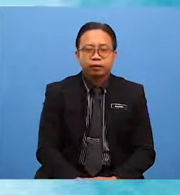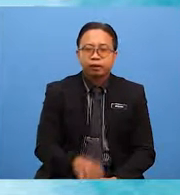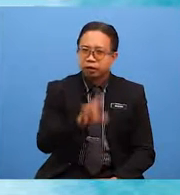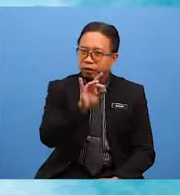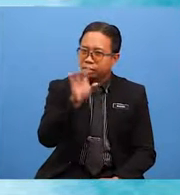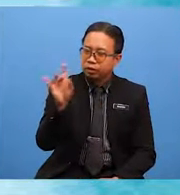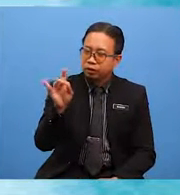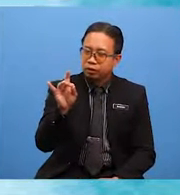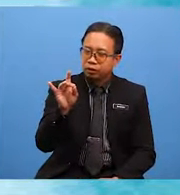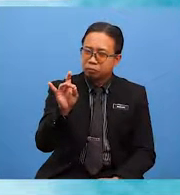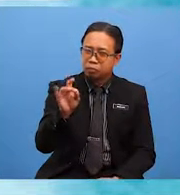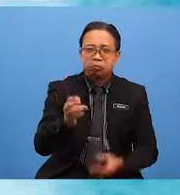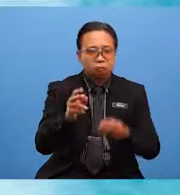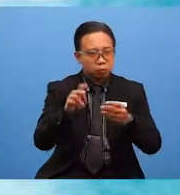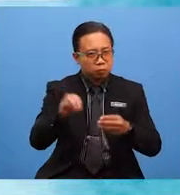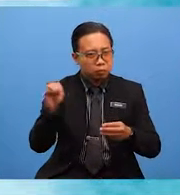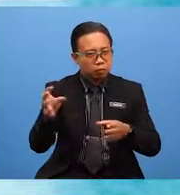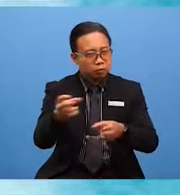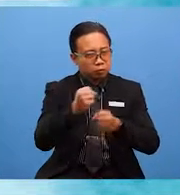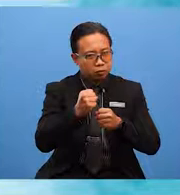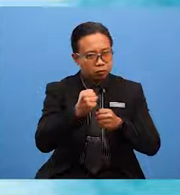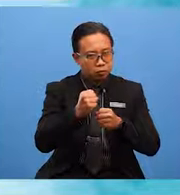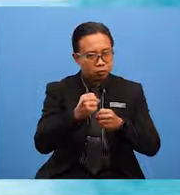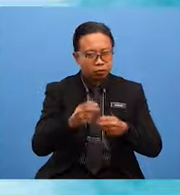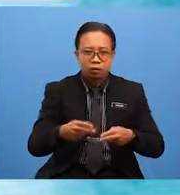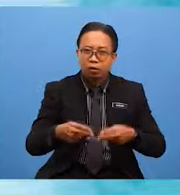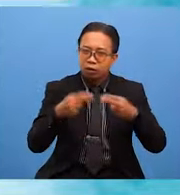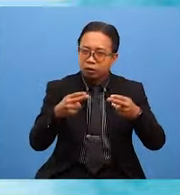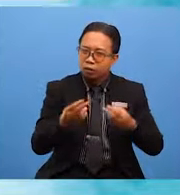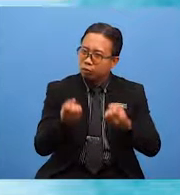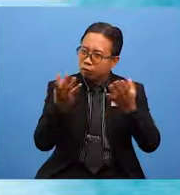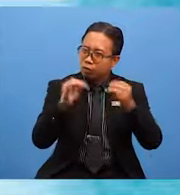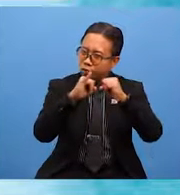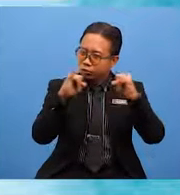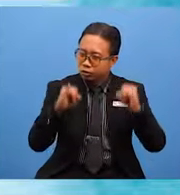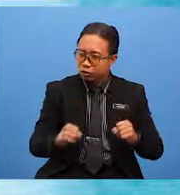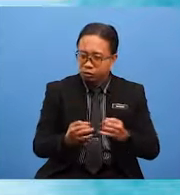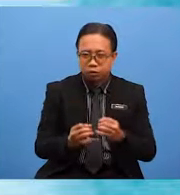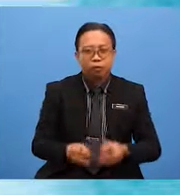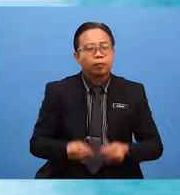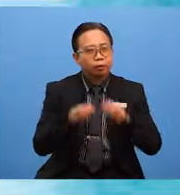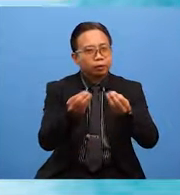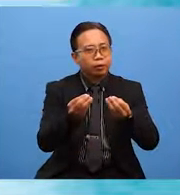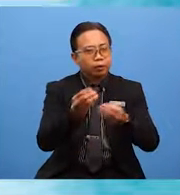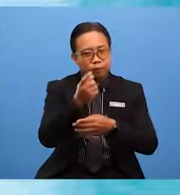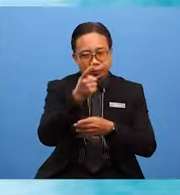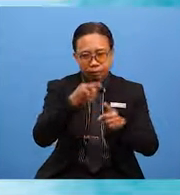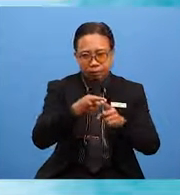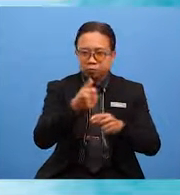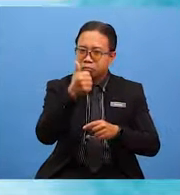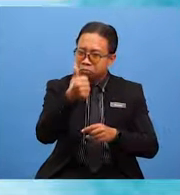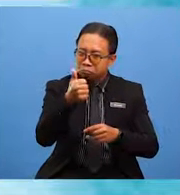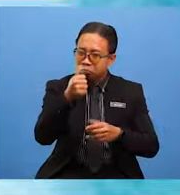part and prizes like 20 food hampers and 88 certificates were given away to the winners